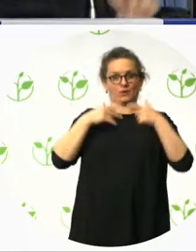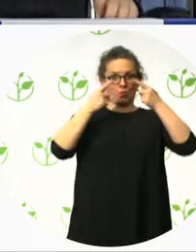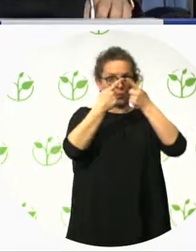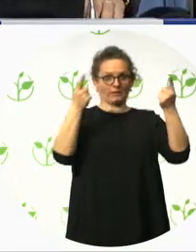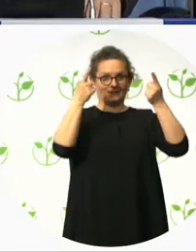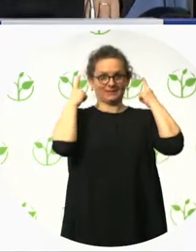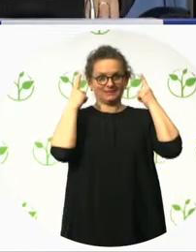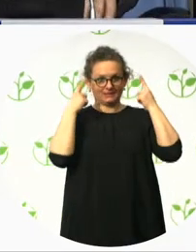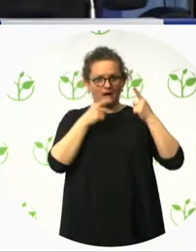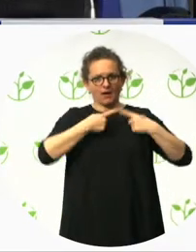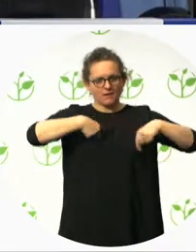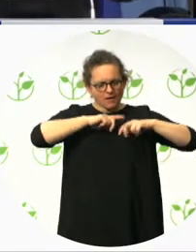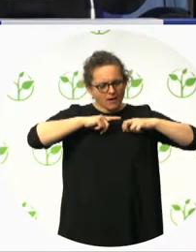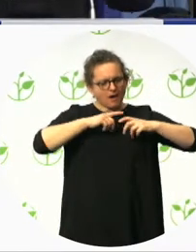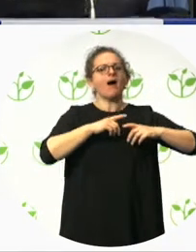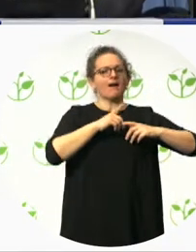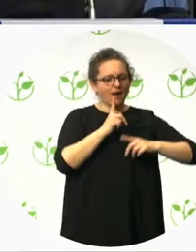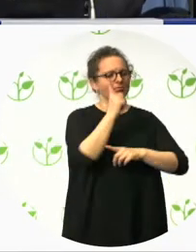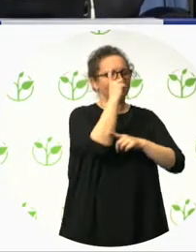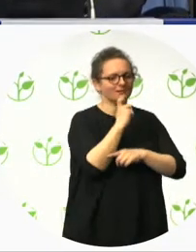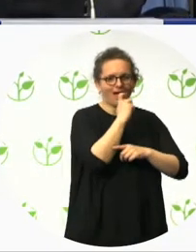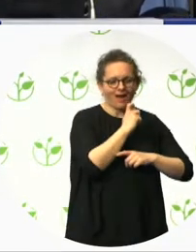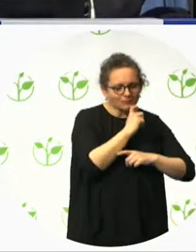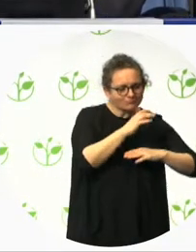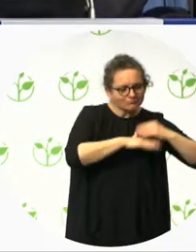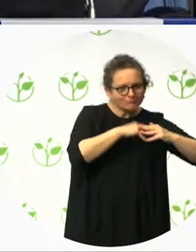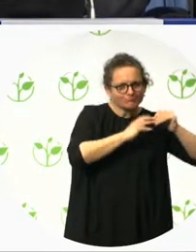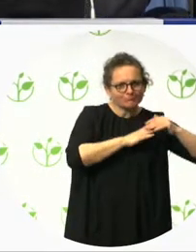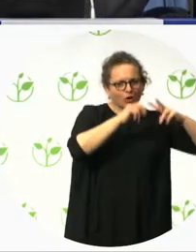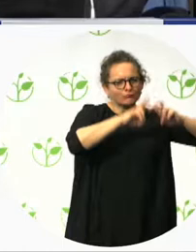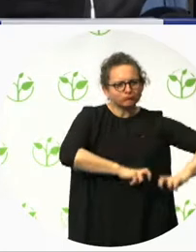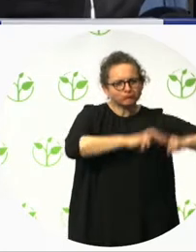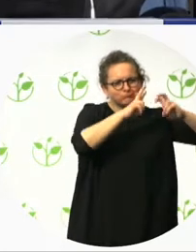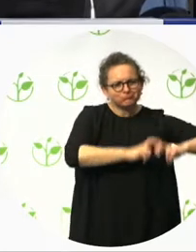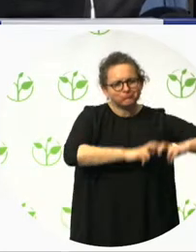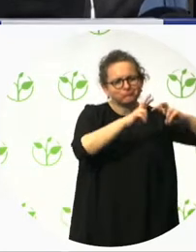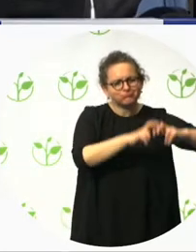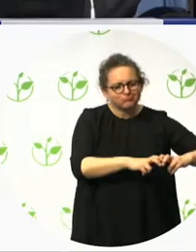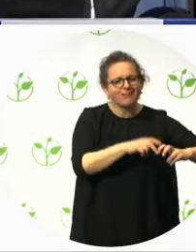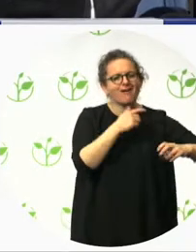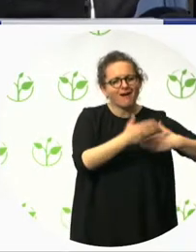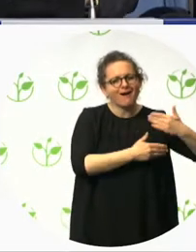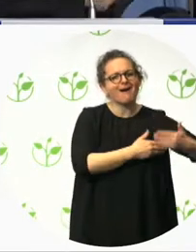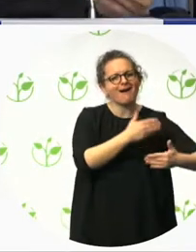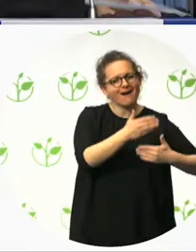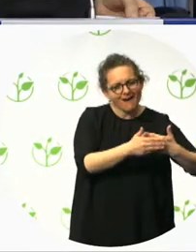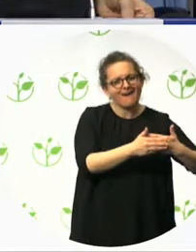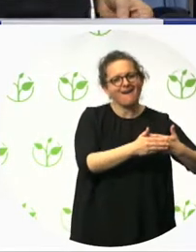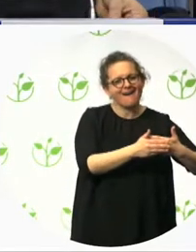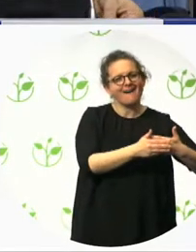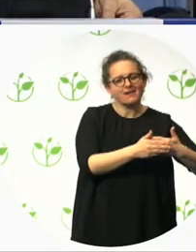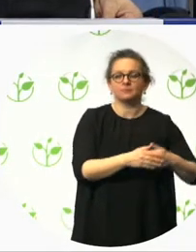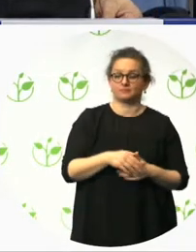the creation of a store in the framework of this For and From project in Elche. For and From project